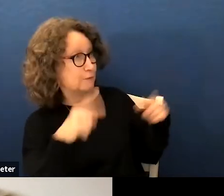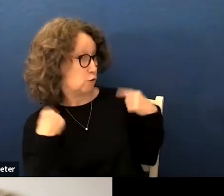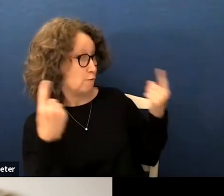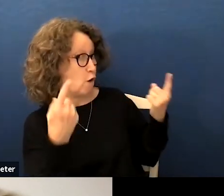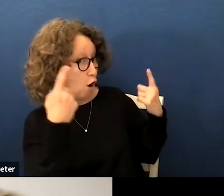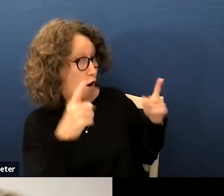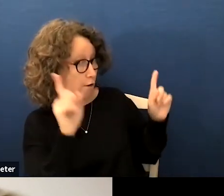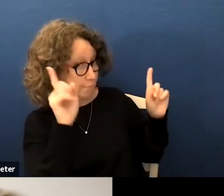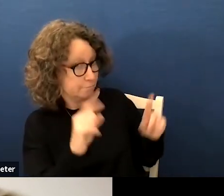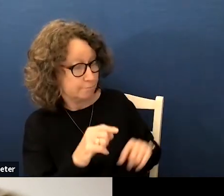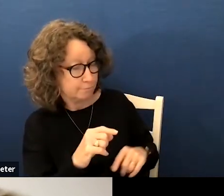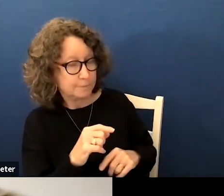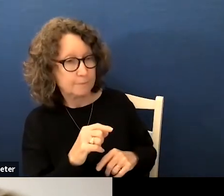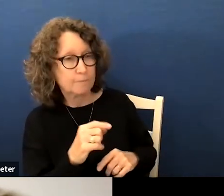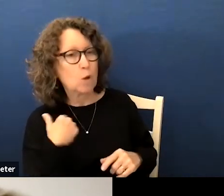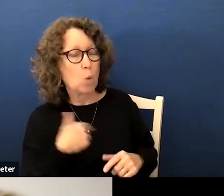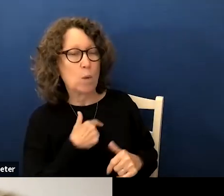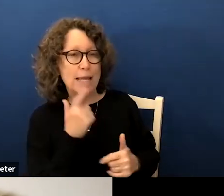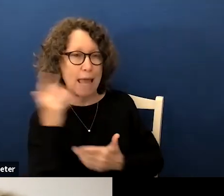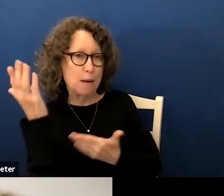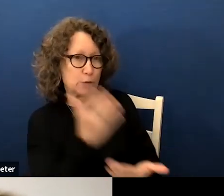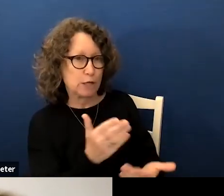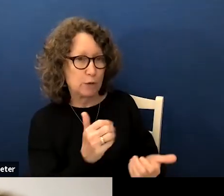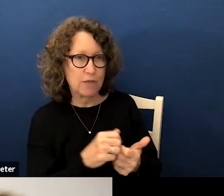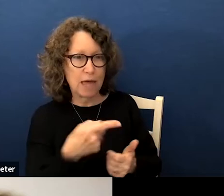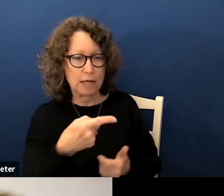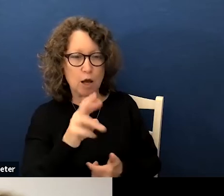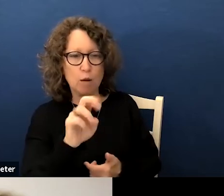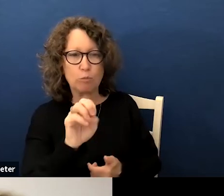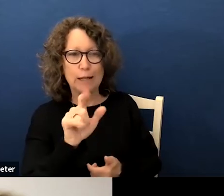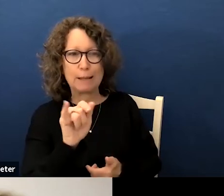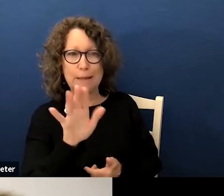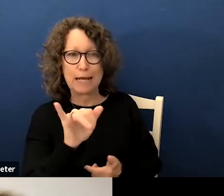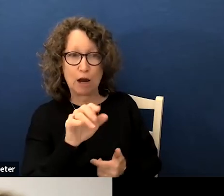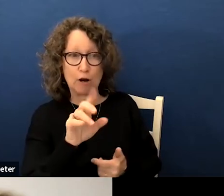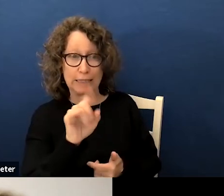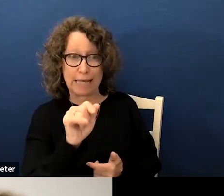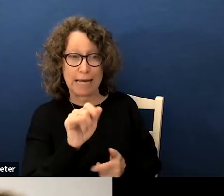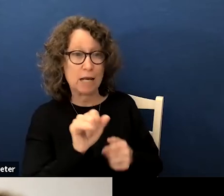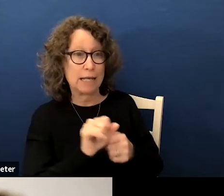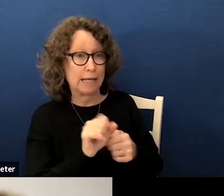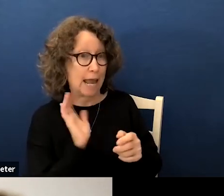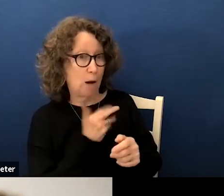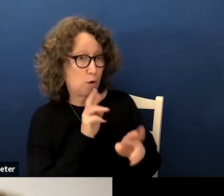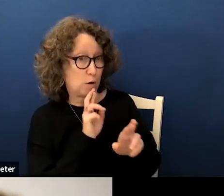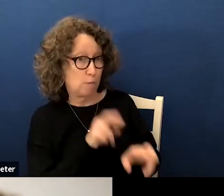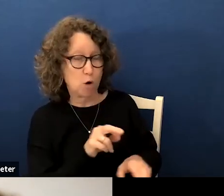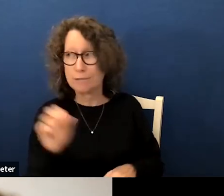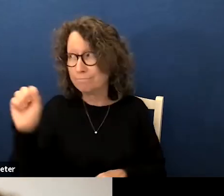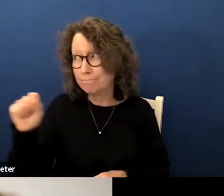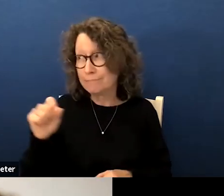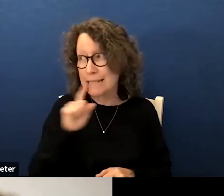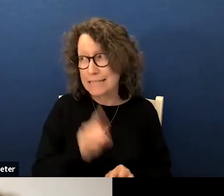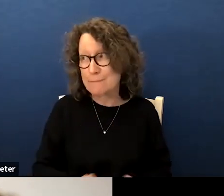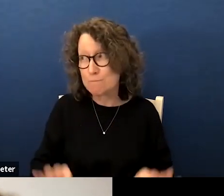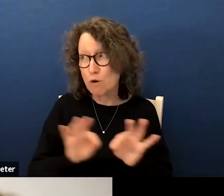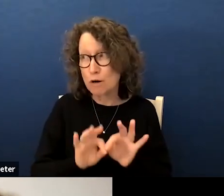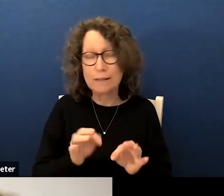successful pilot so far um that we can bring you that that preliminary data as part of the report yeah i think that's that's really